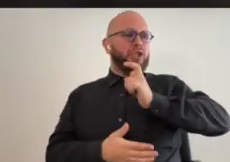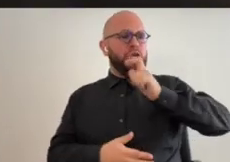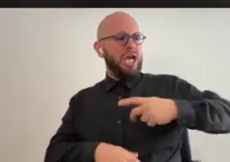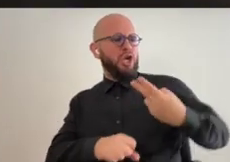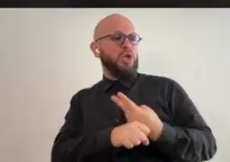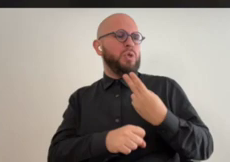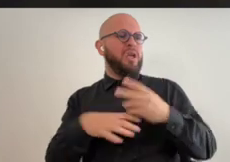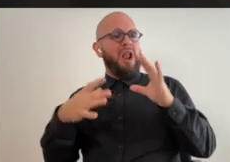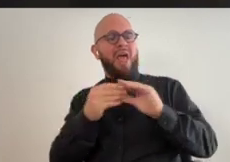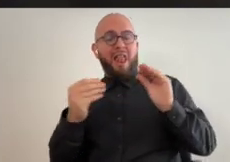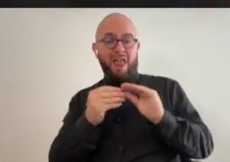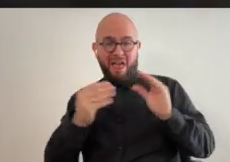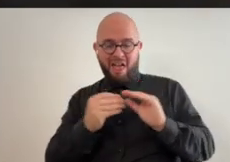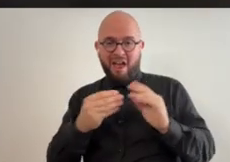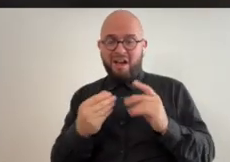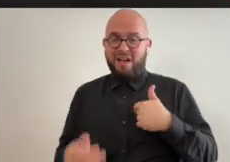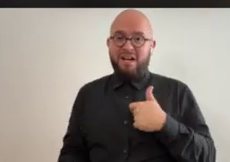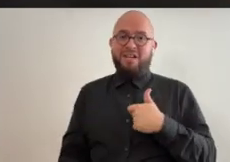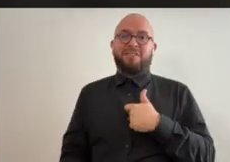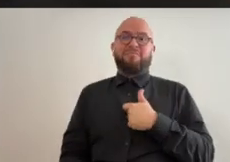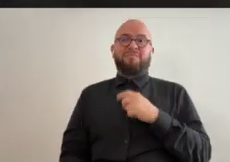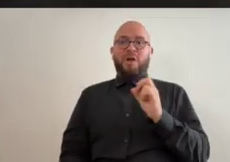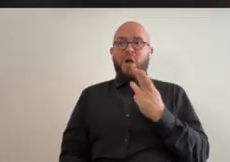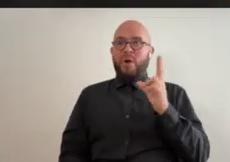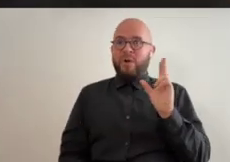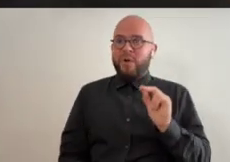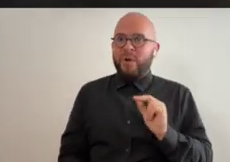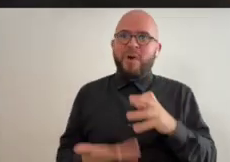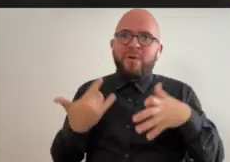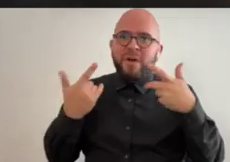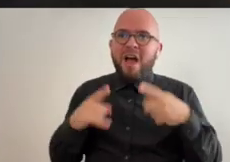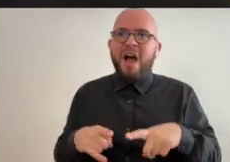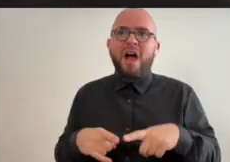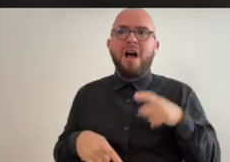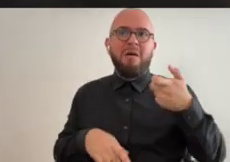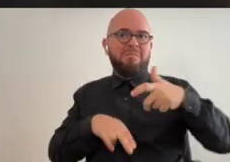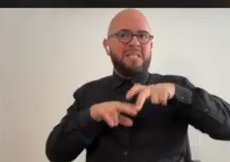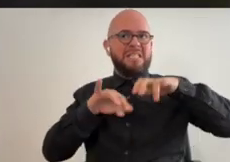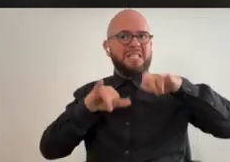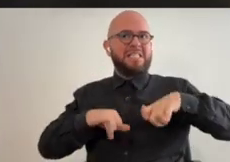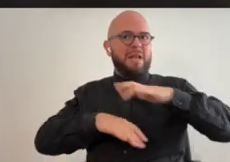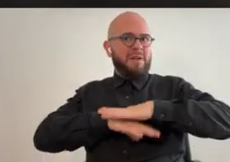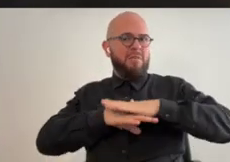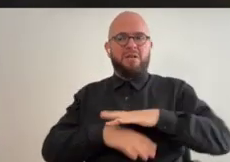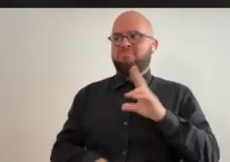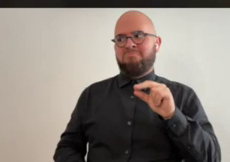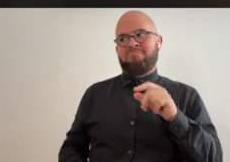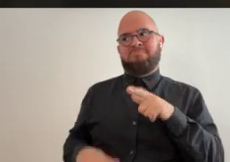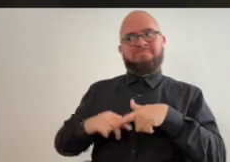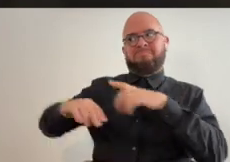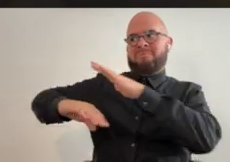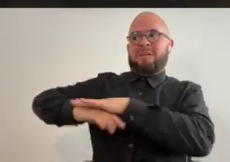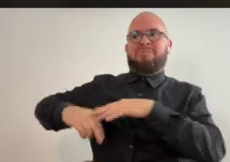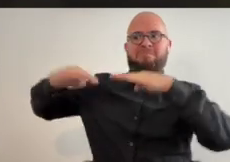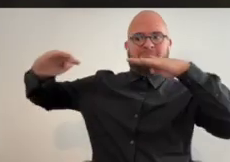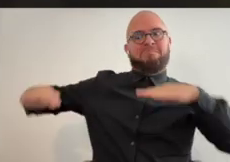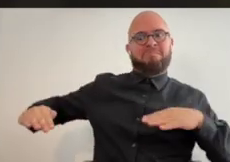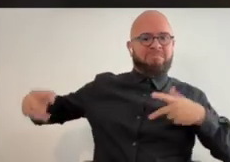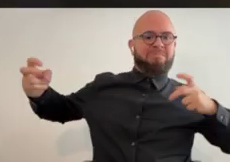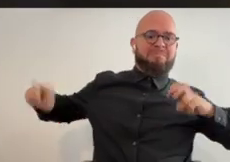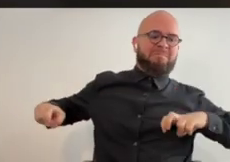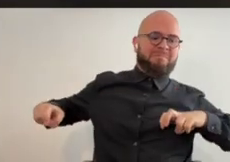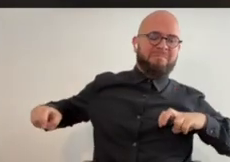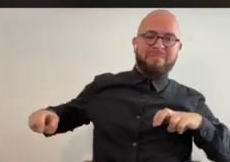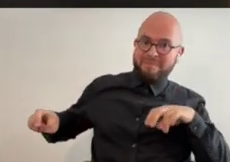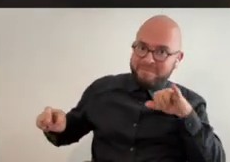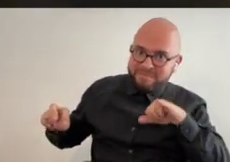disabled people's rights and you shouldn't be using that and i was like oh no i was like what happened did they sit at the same table she